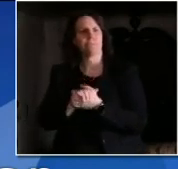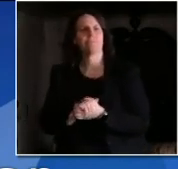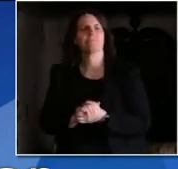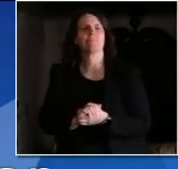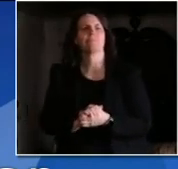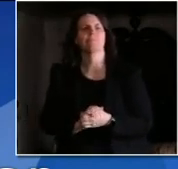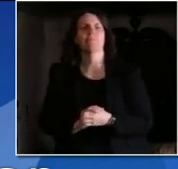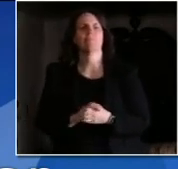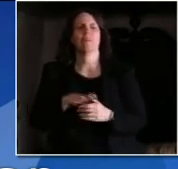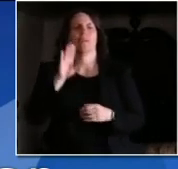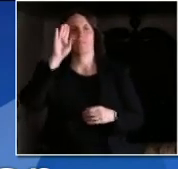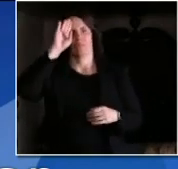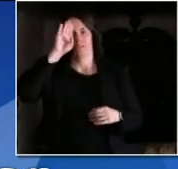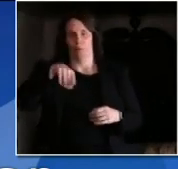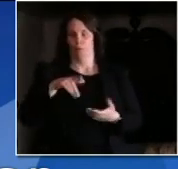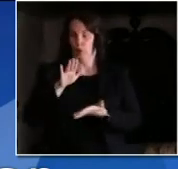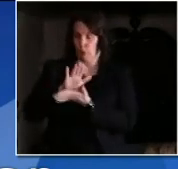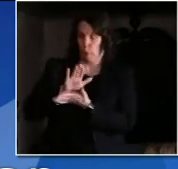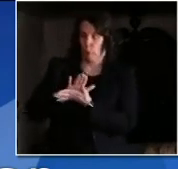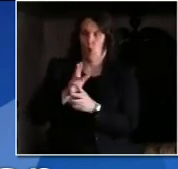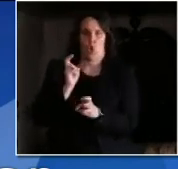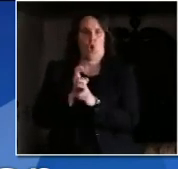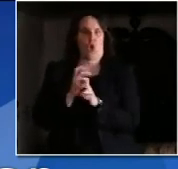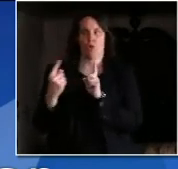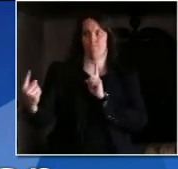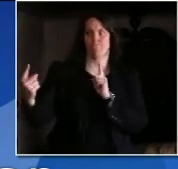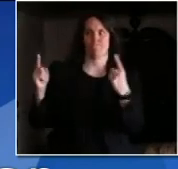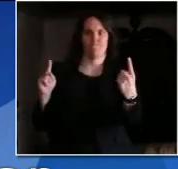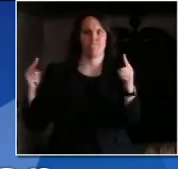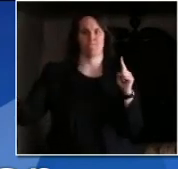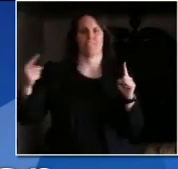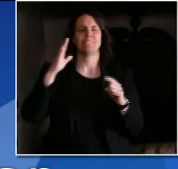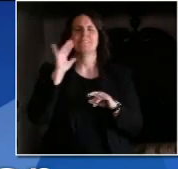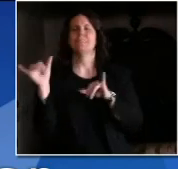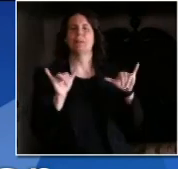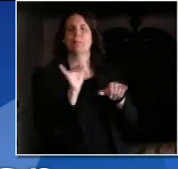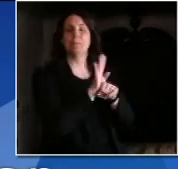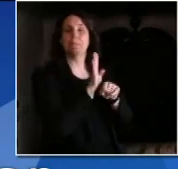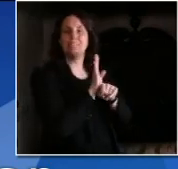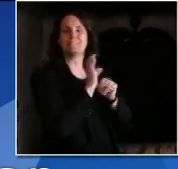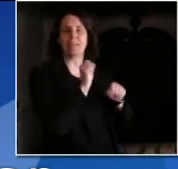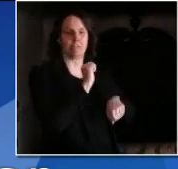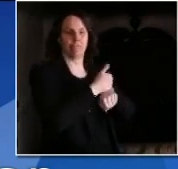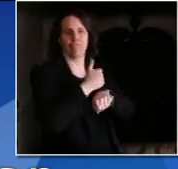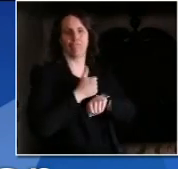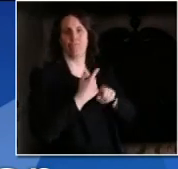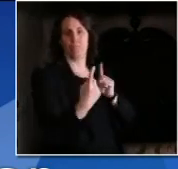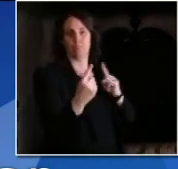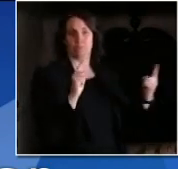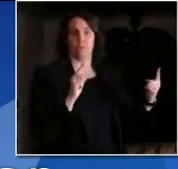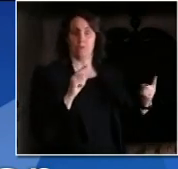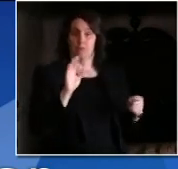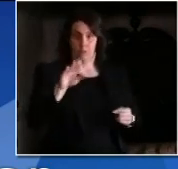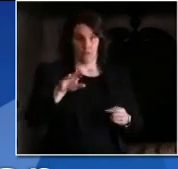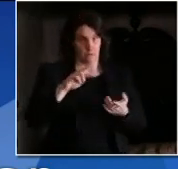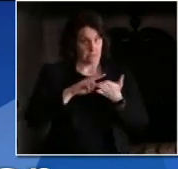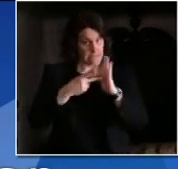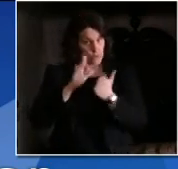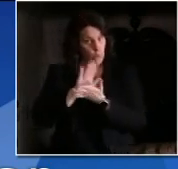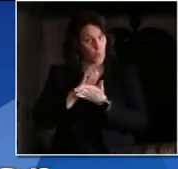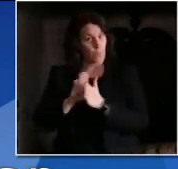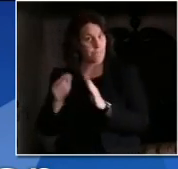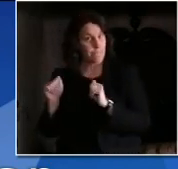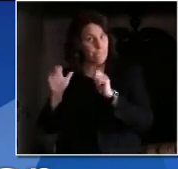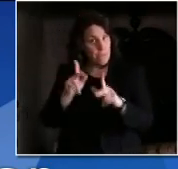a business setting whether it's this summer or for the fall semester before you allow students and teachers back into